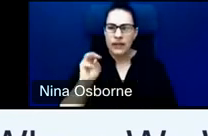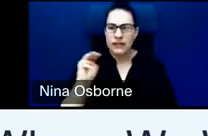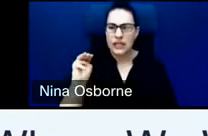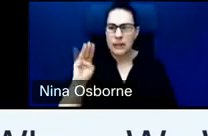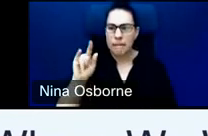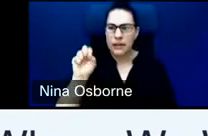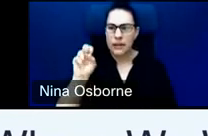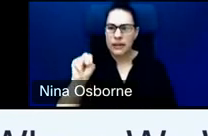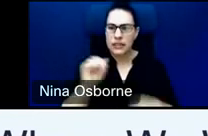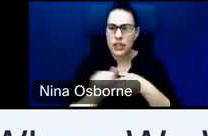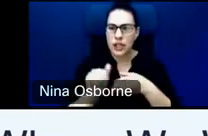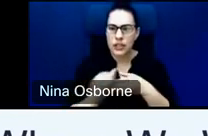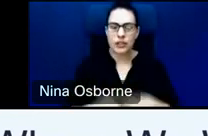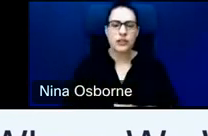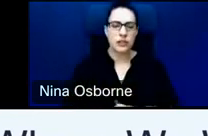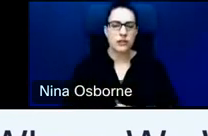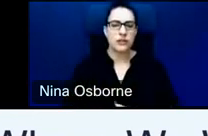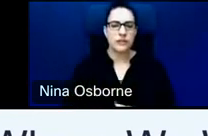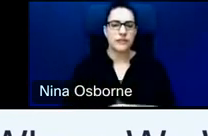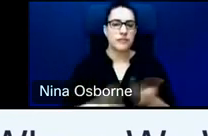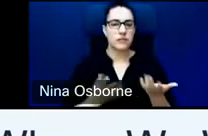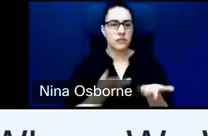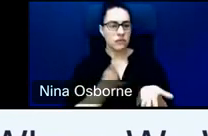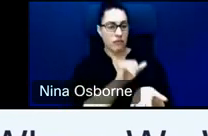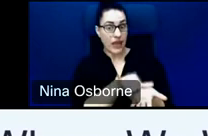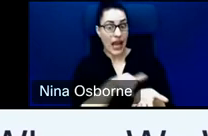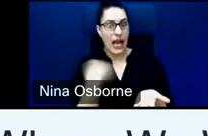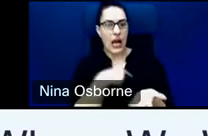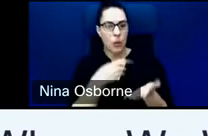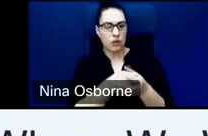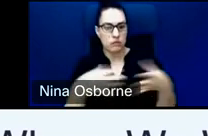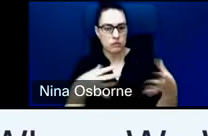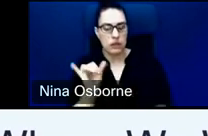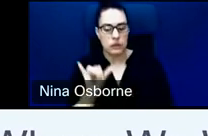think it's that effort that we're trying to expand on as well. Next slide.